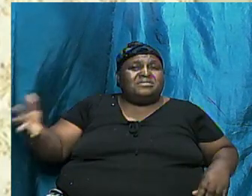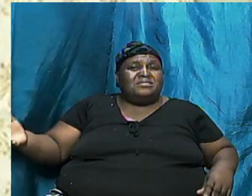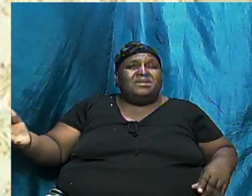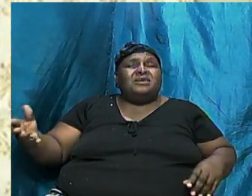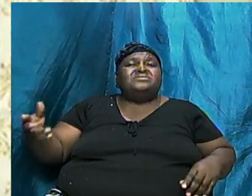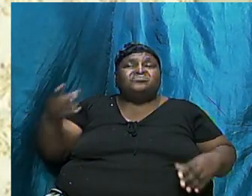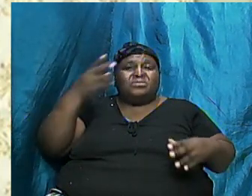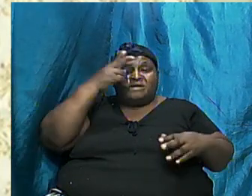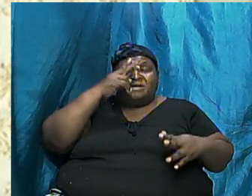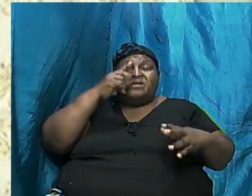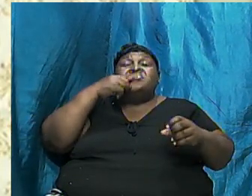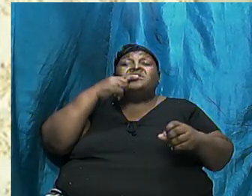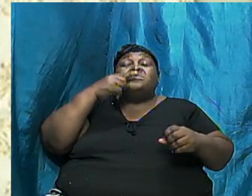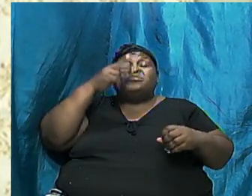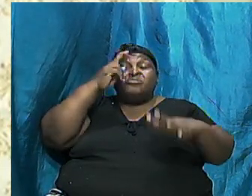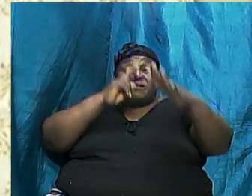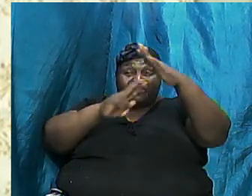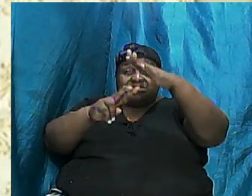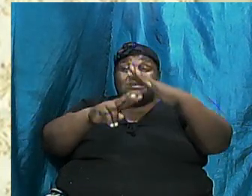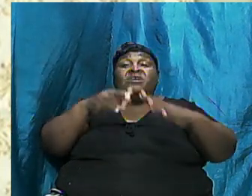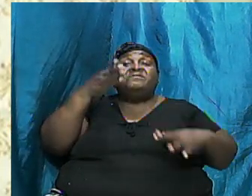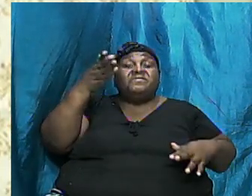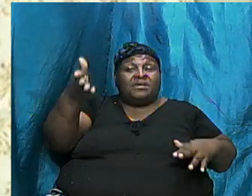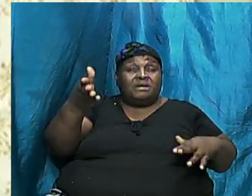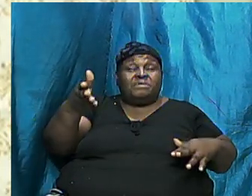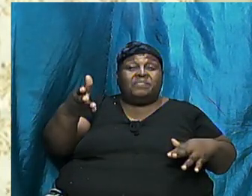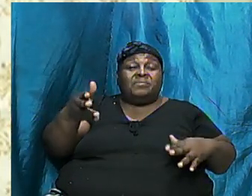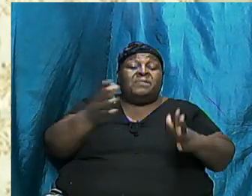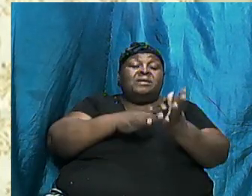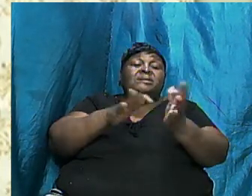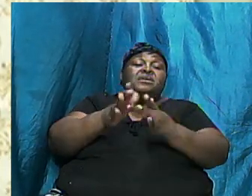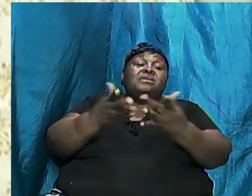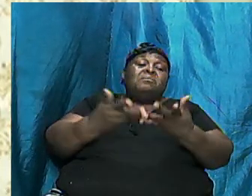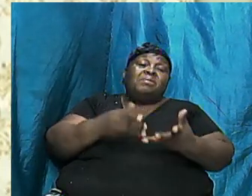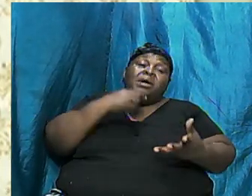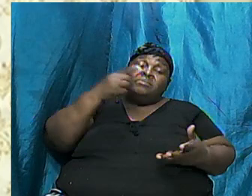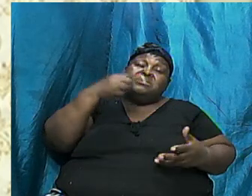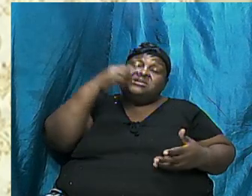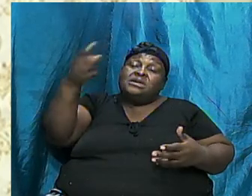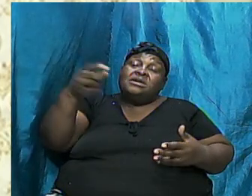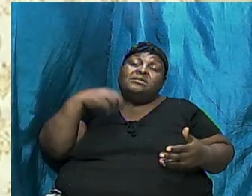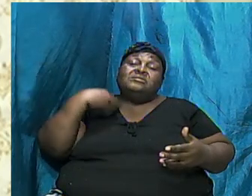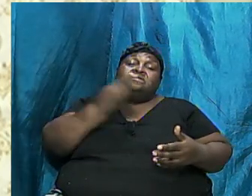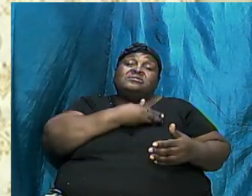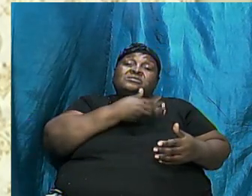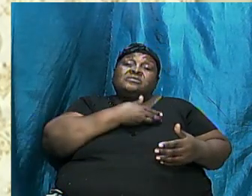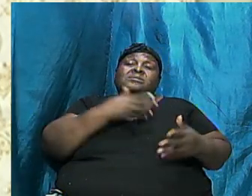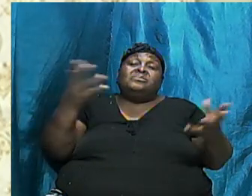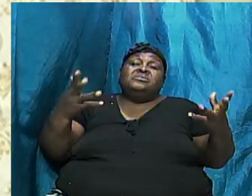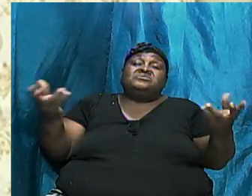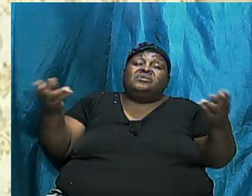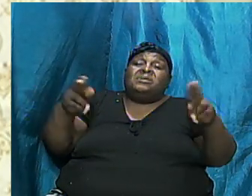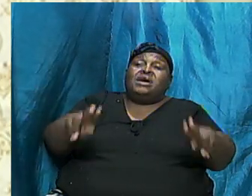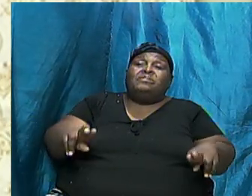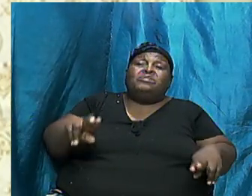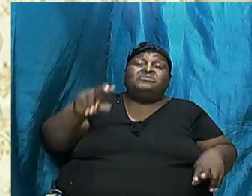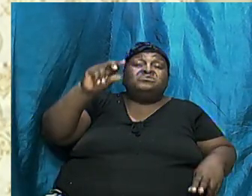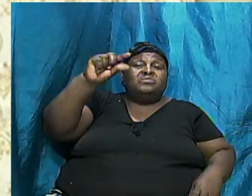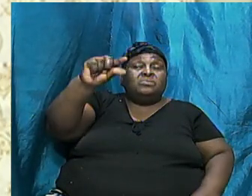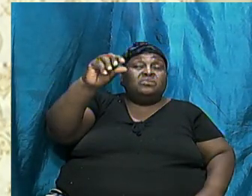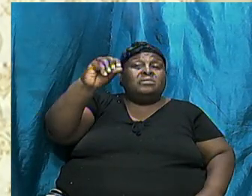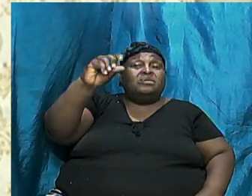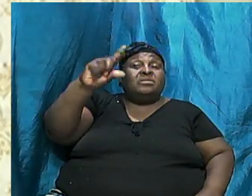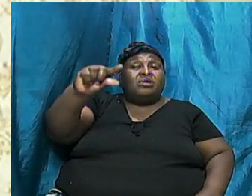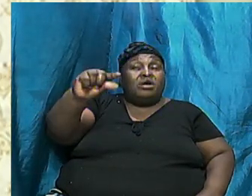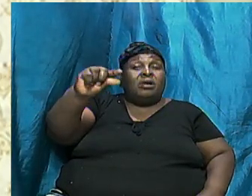prophesied of them The things that the Bible told us that was going to happen to Gog and to Magog And the